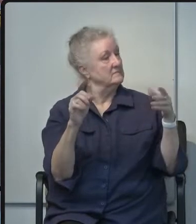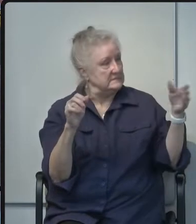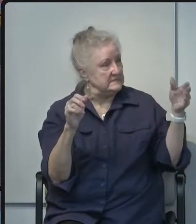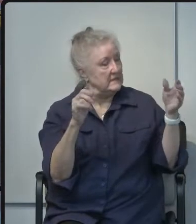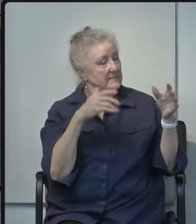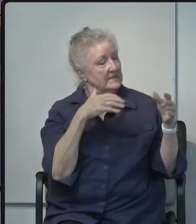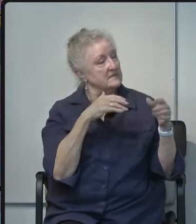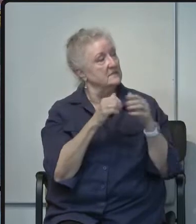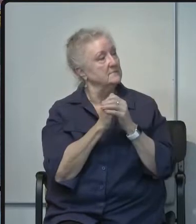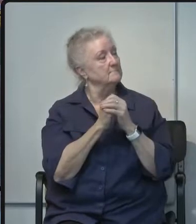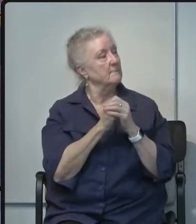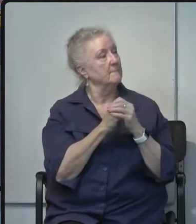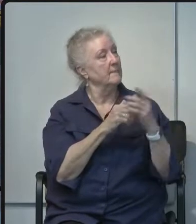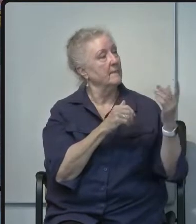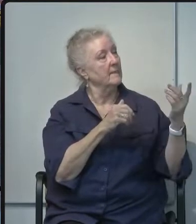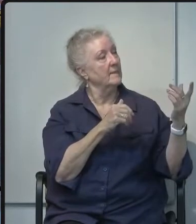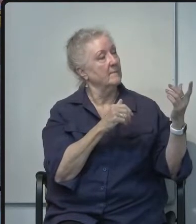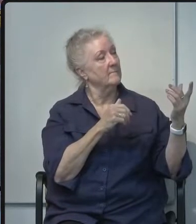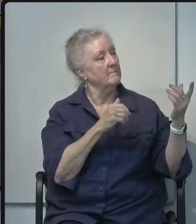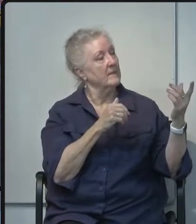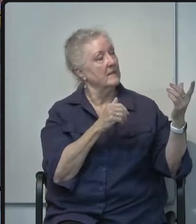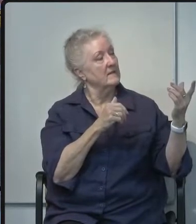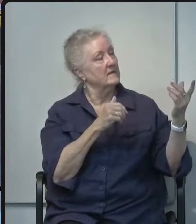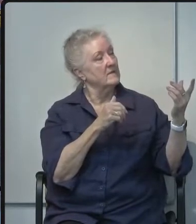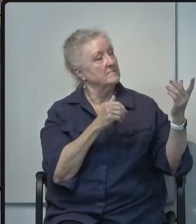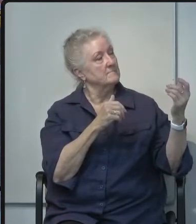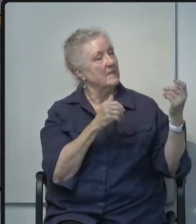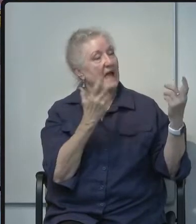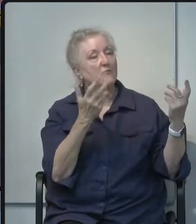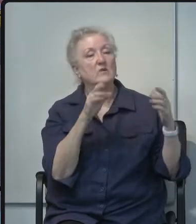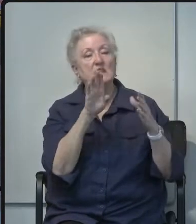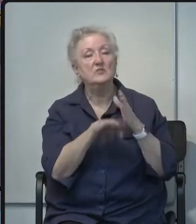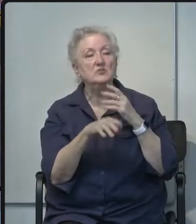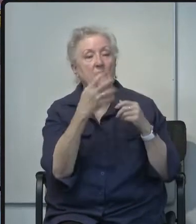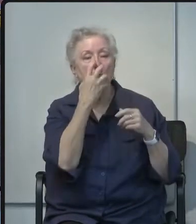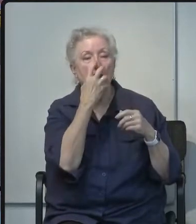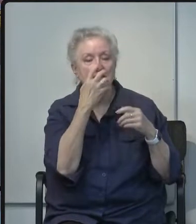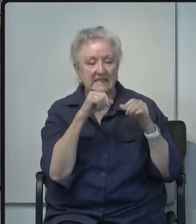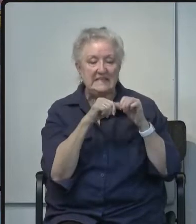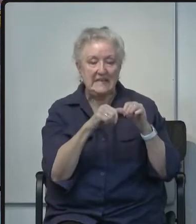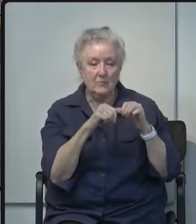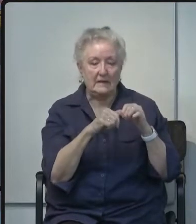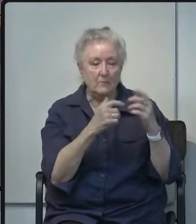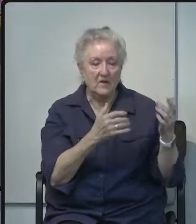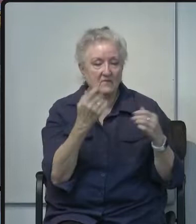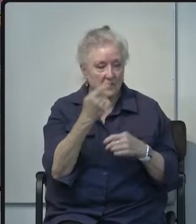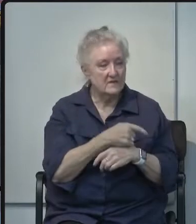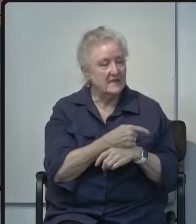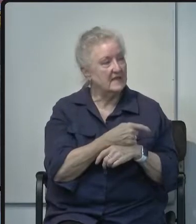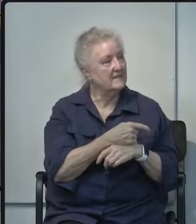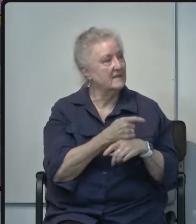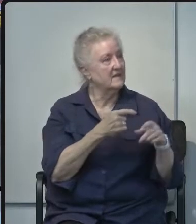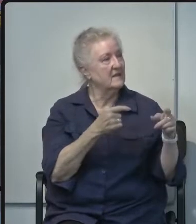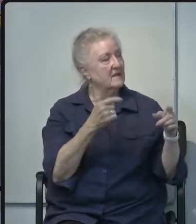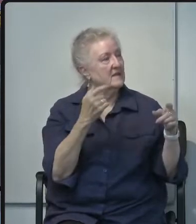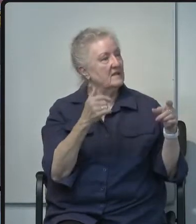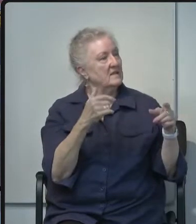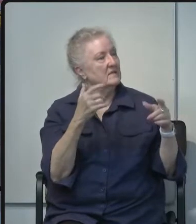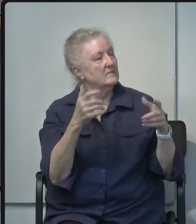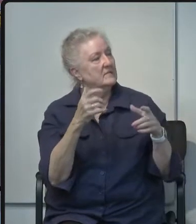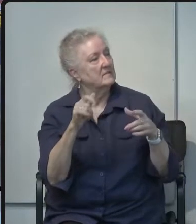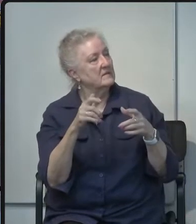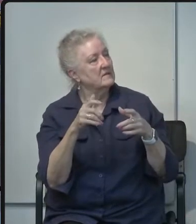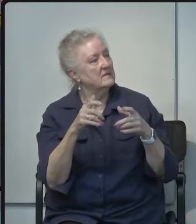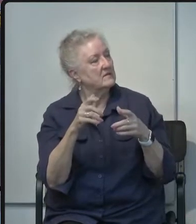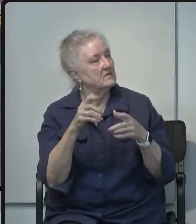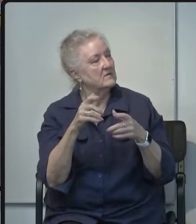i just want to note that i have one of the cheaper masks and i keep wearing them and i'm waiting for the day that you might be wearing them but my question is dr